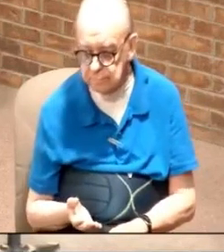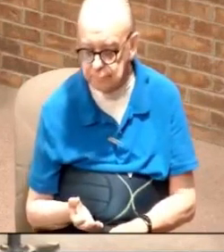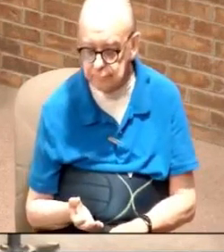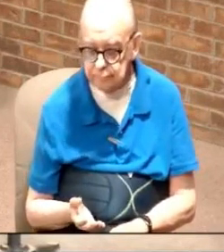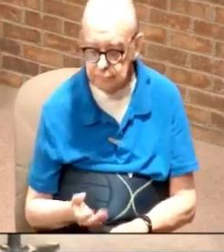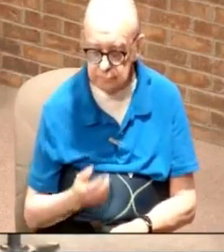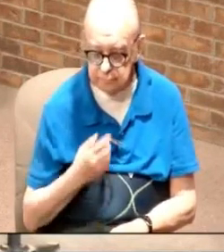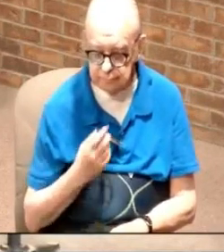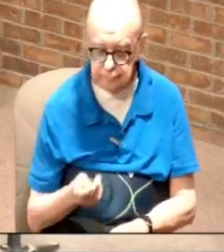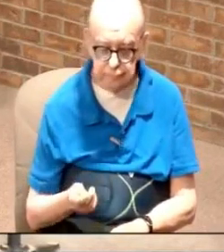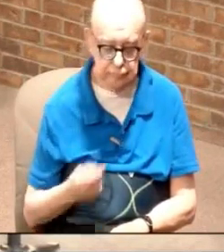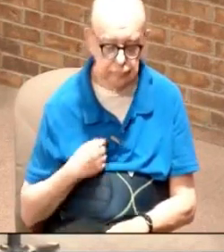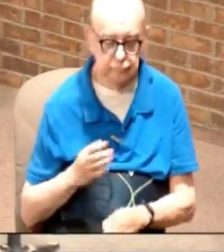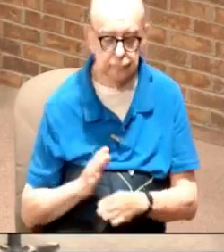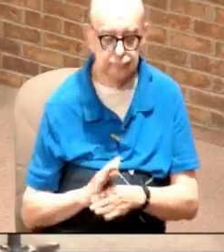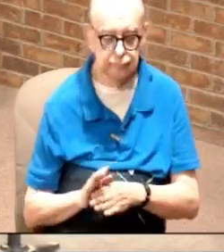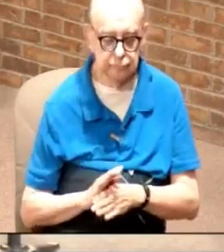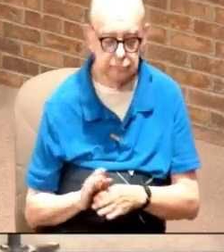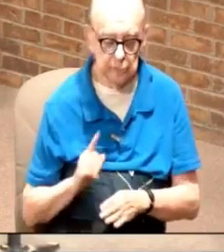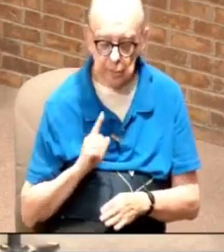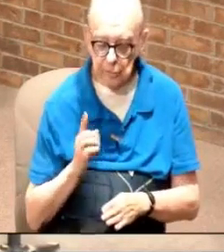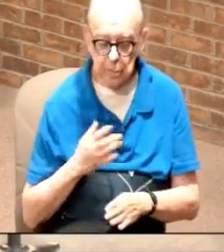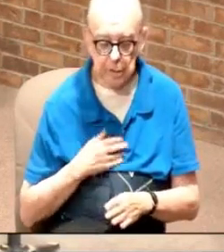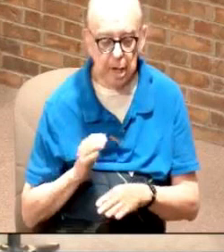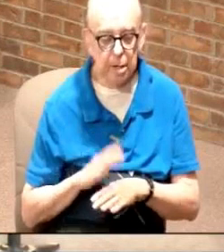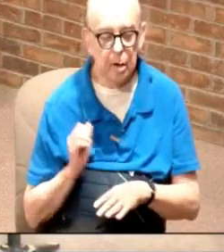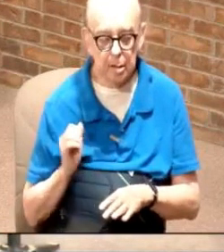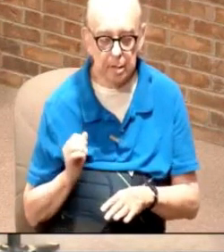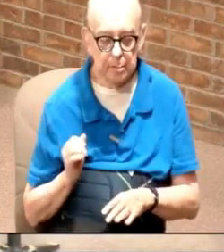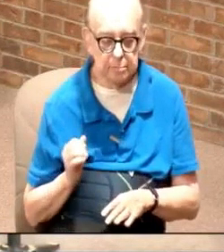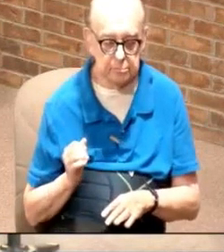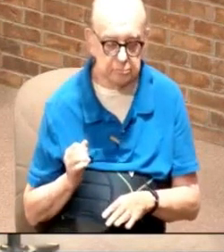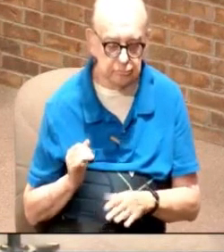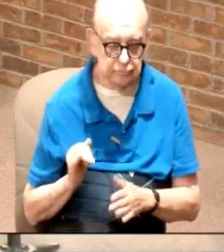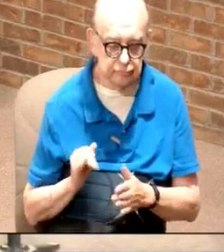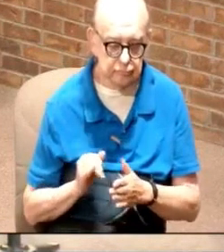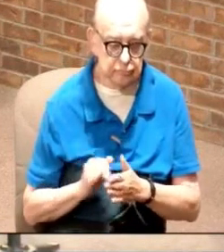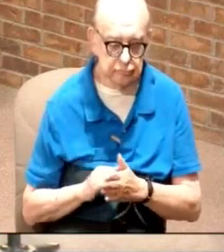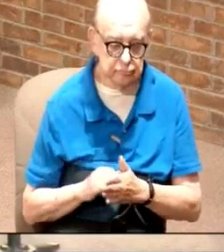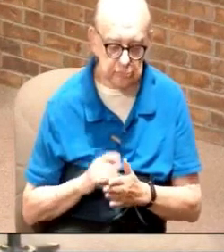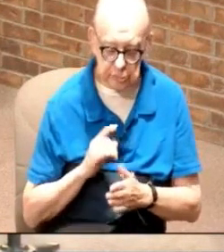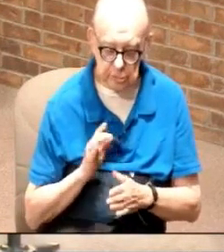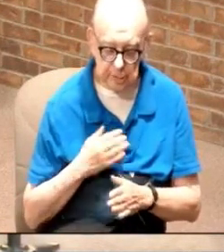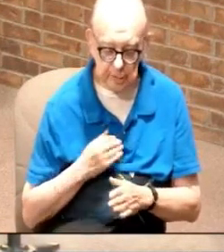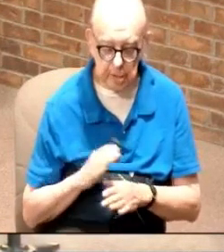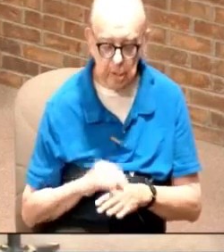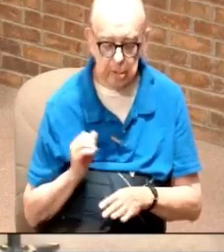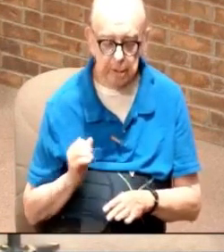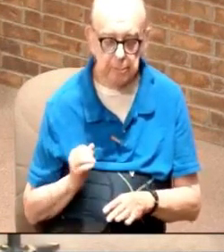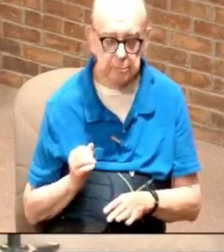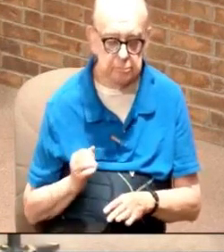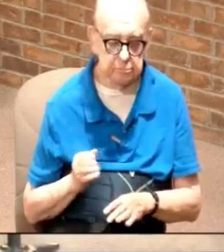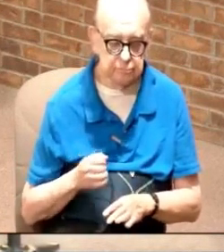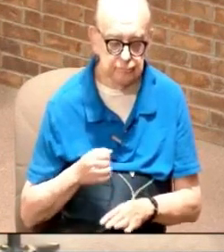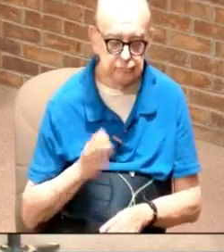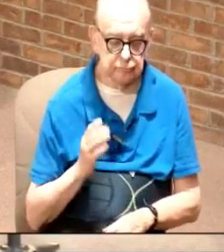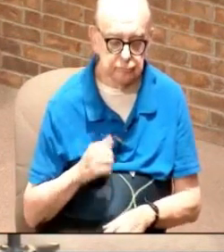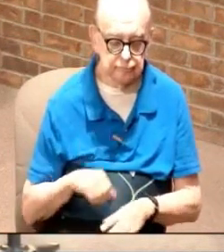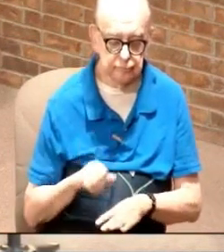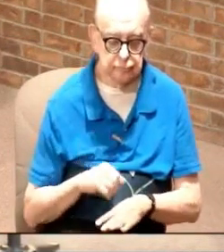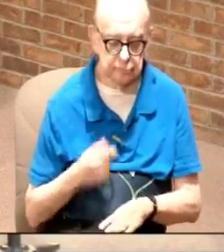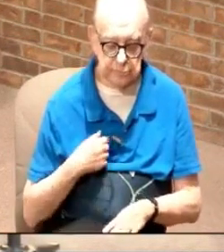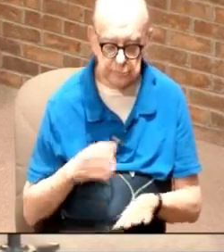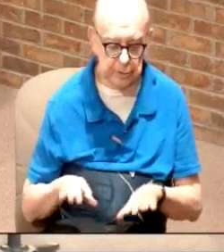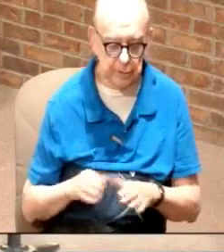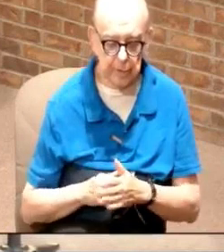he said my business was my calling that was my calling and God anointed me